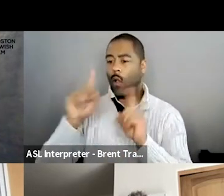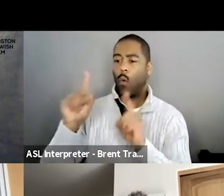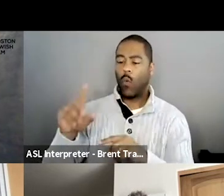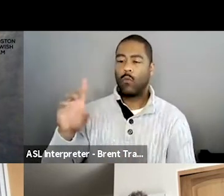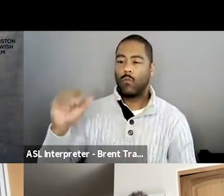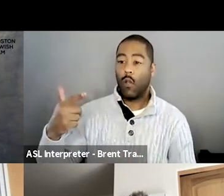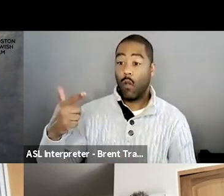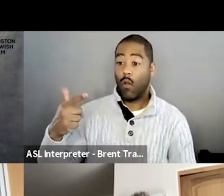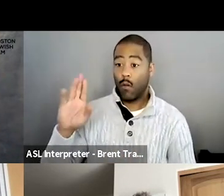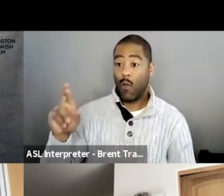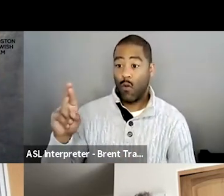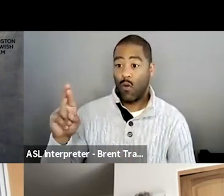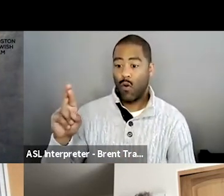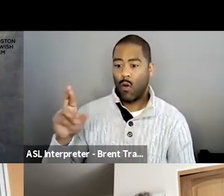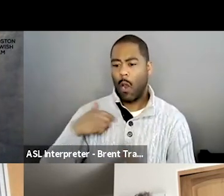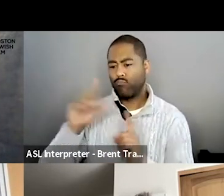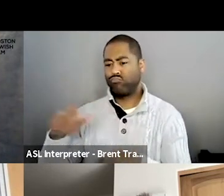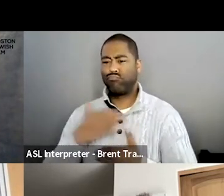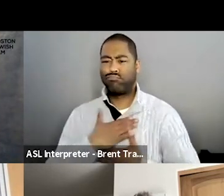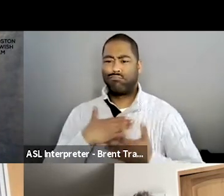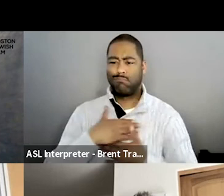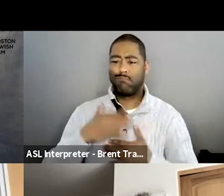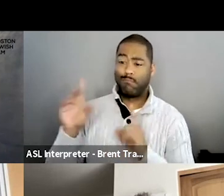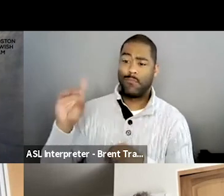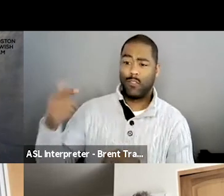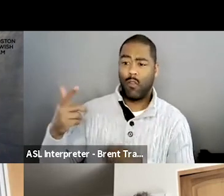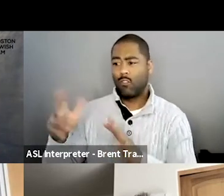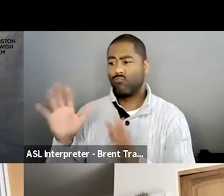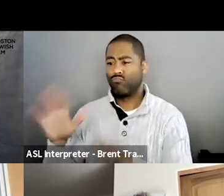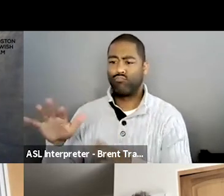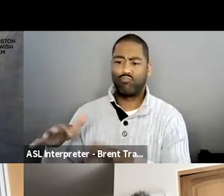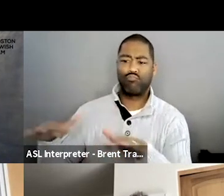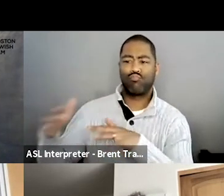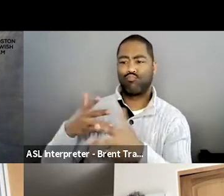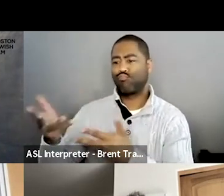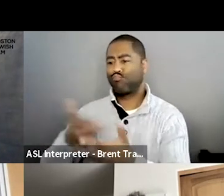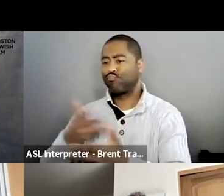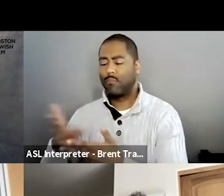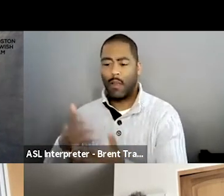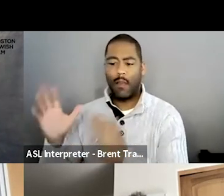great workplace, I don't want anything less. And I don't think anyone should want anything less.